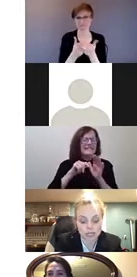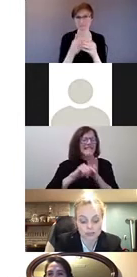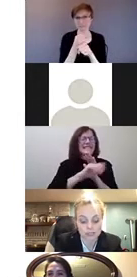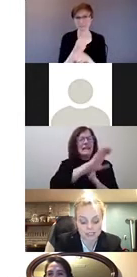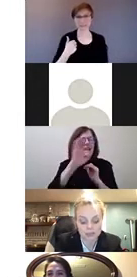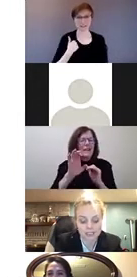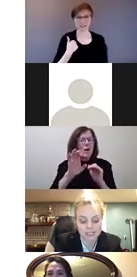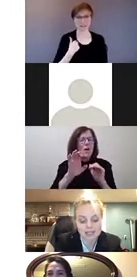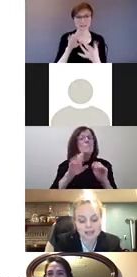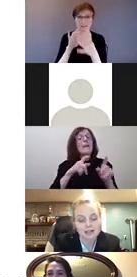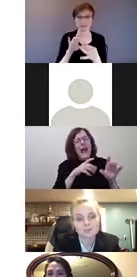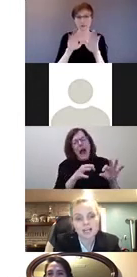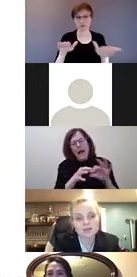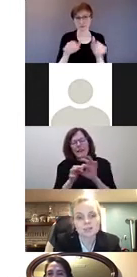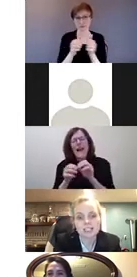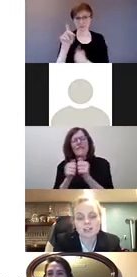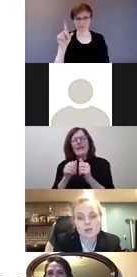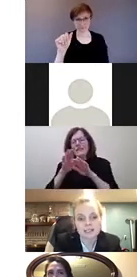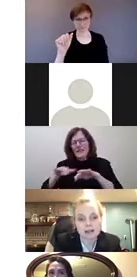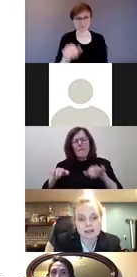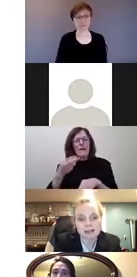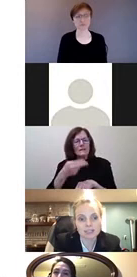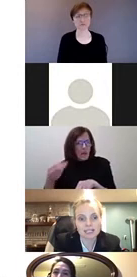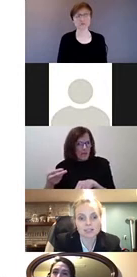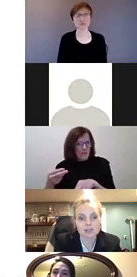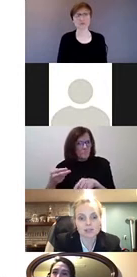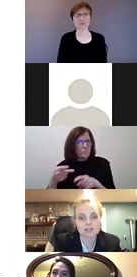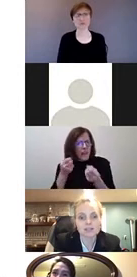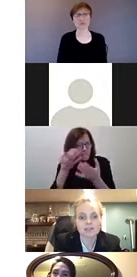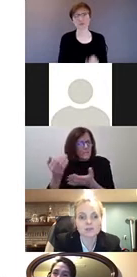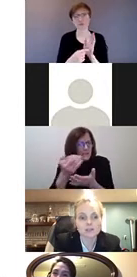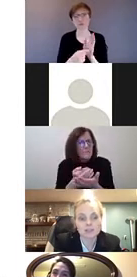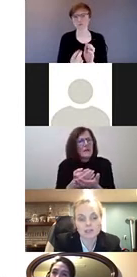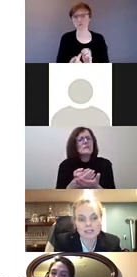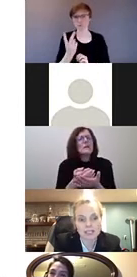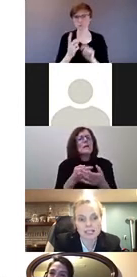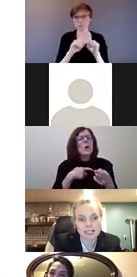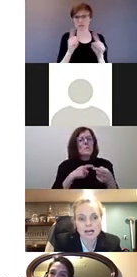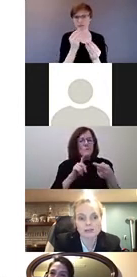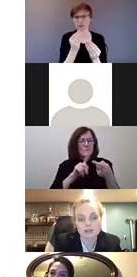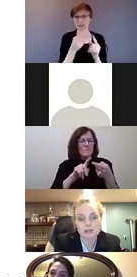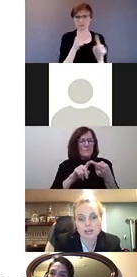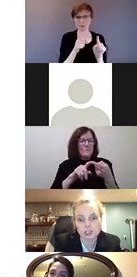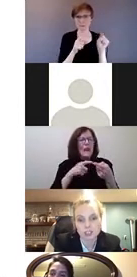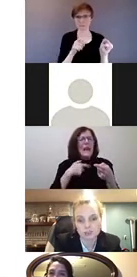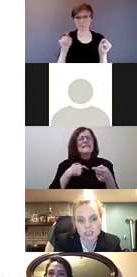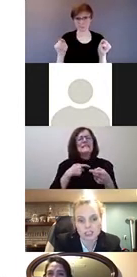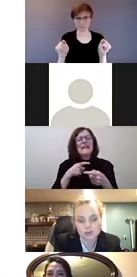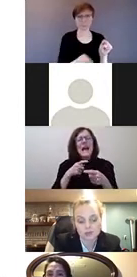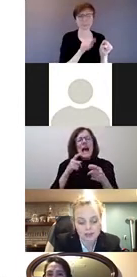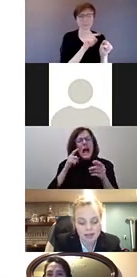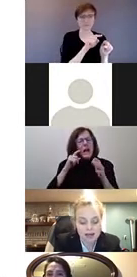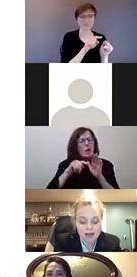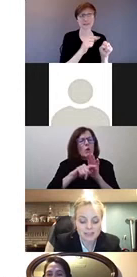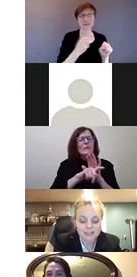to childhood disability. In particular, wanted to highlight two different data sources, the first being the Canadian Health Survey on Children and